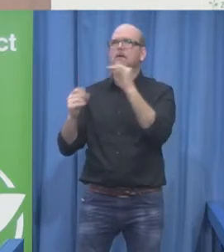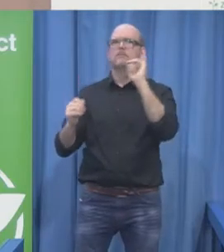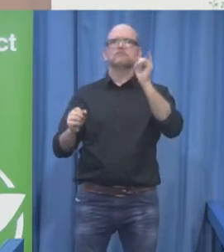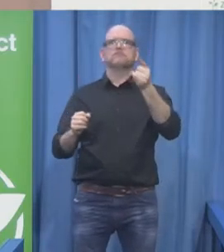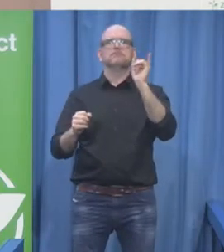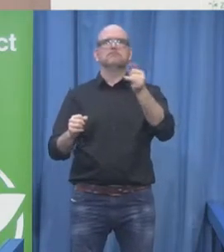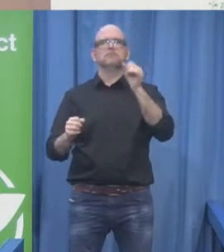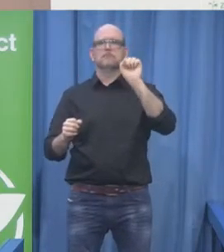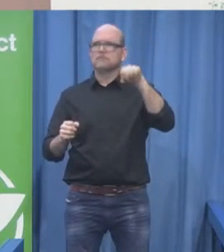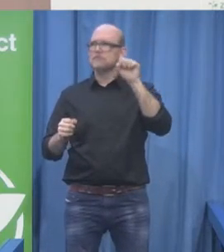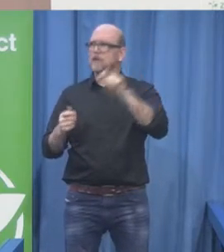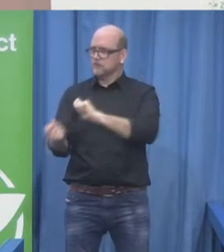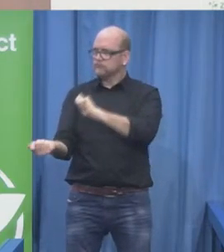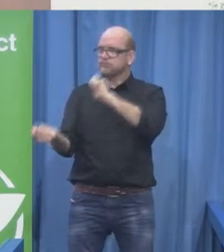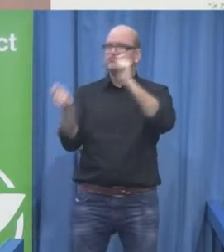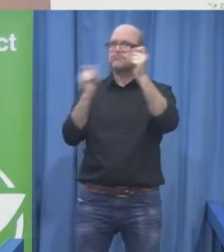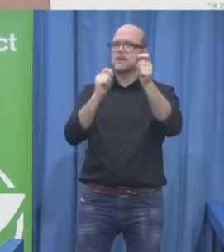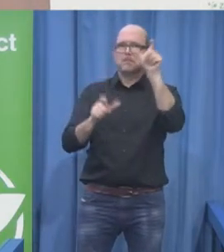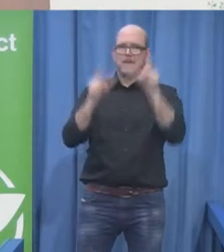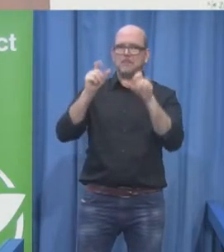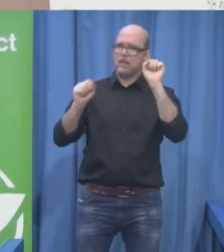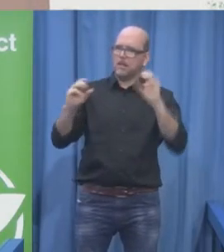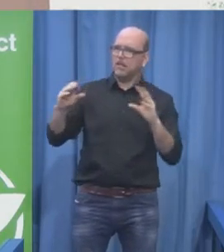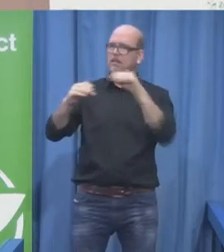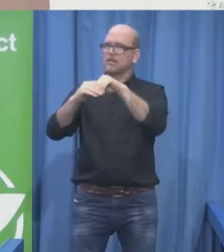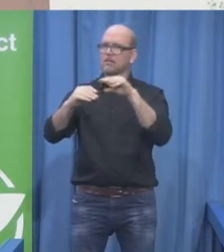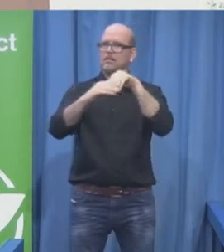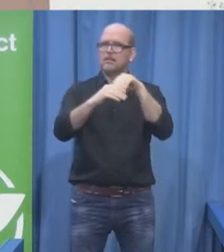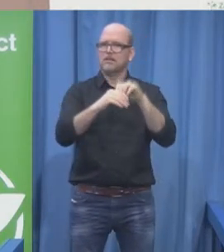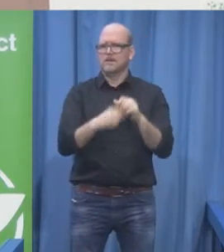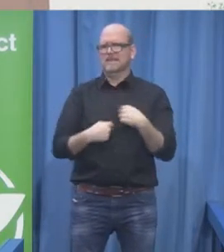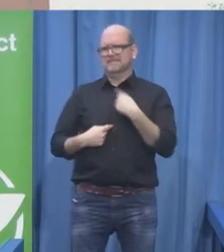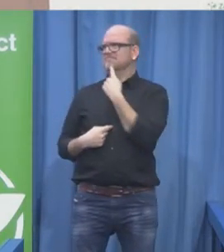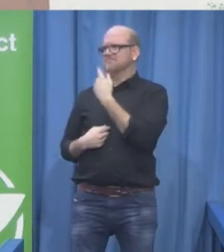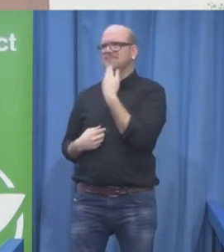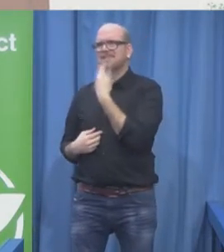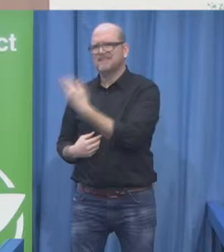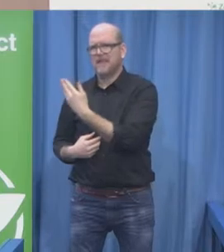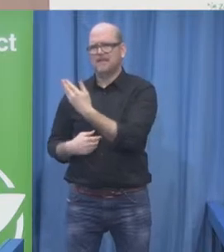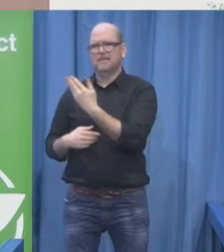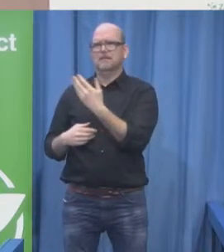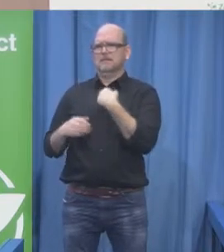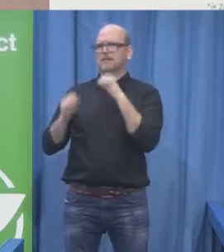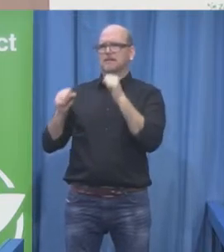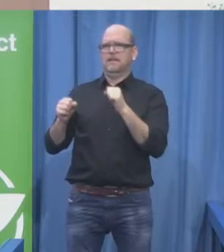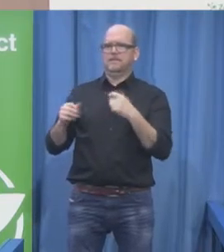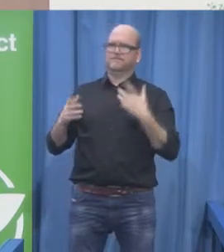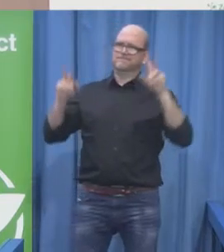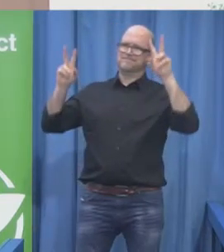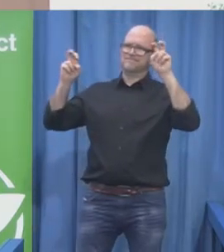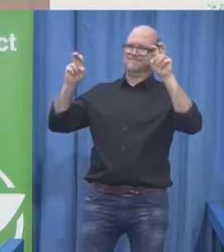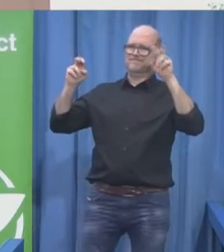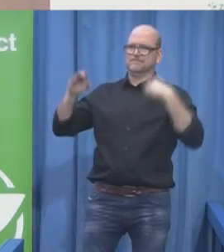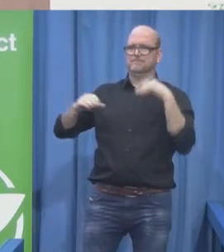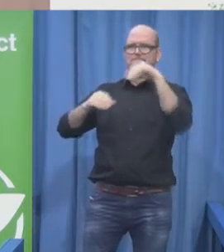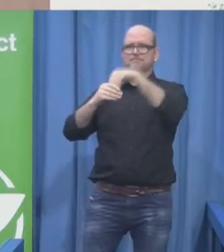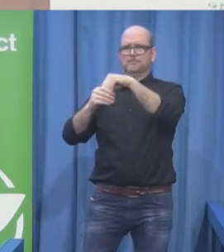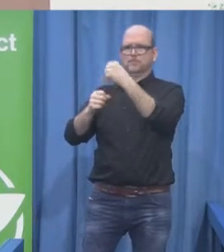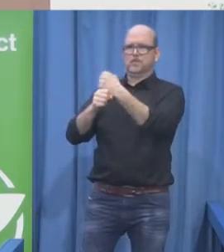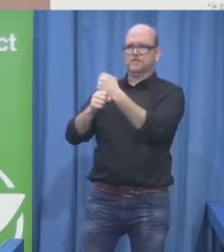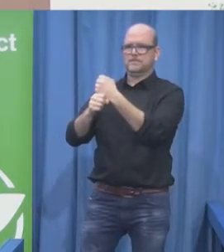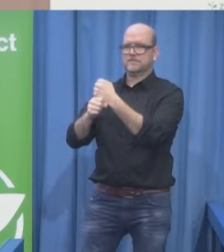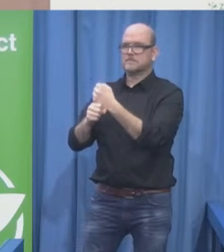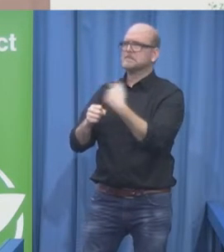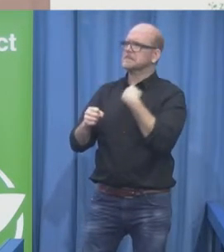within the division I lead, the section that deals with disability and also serves as a secretariat to the